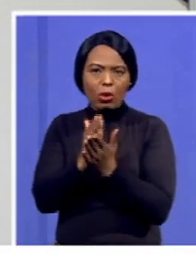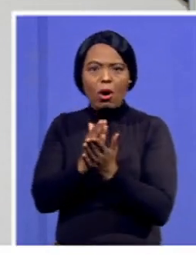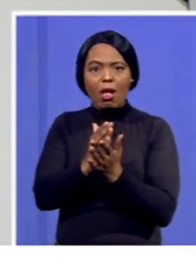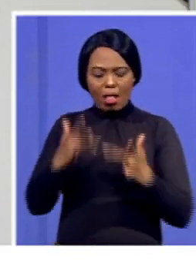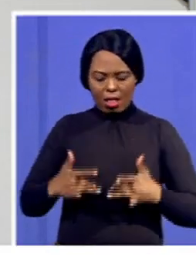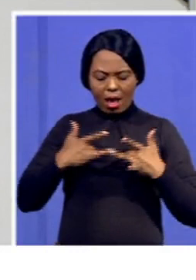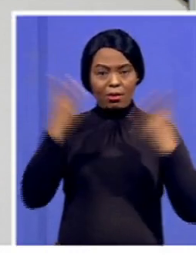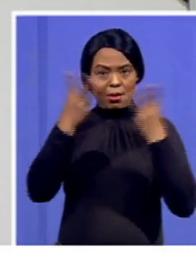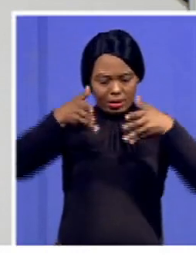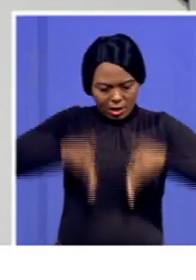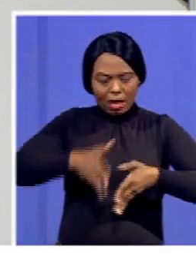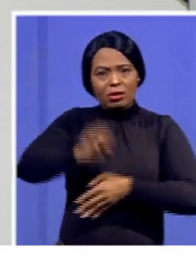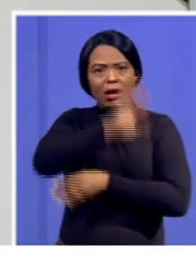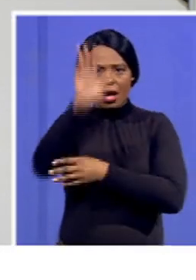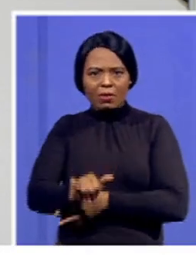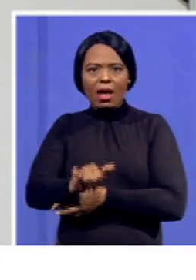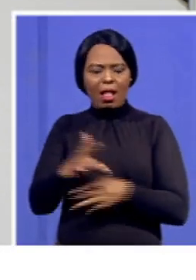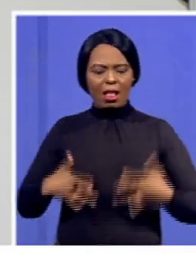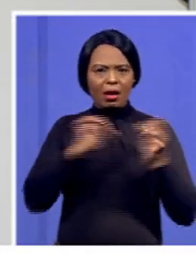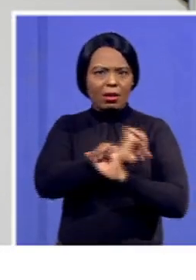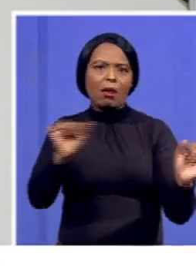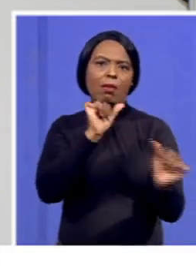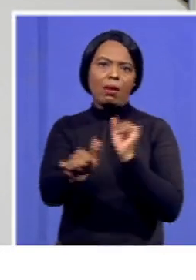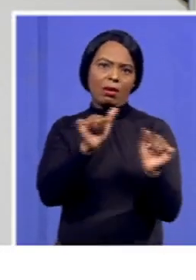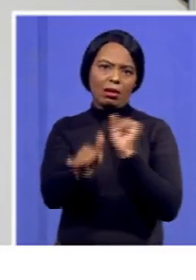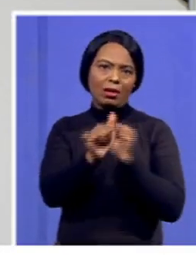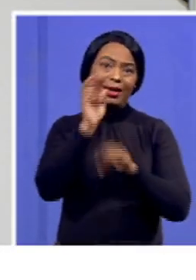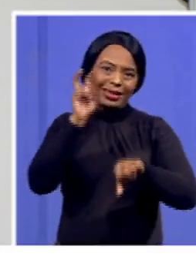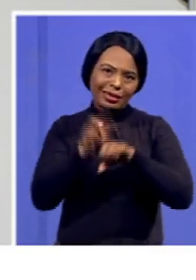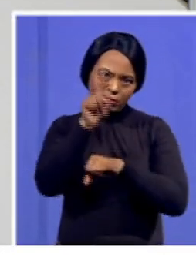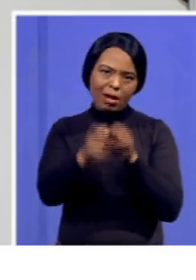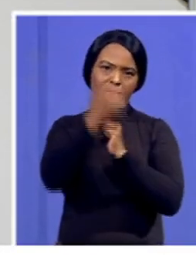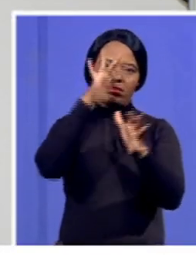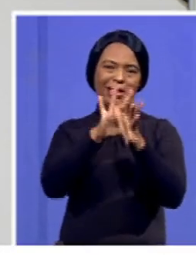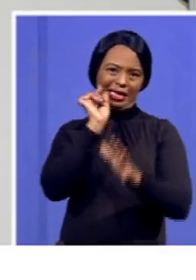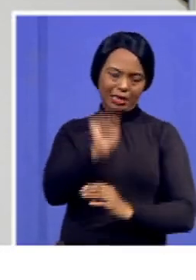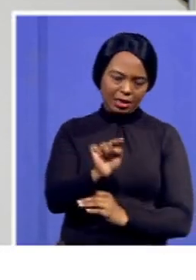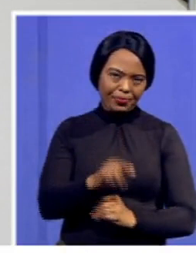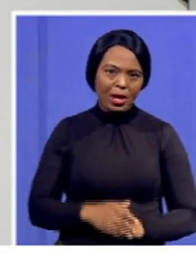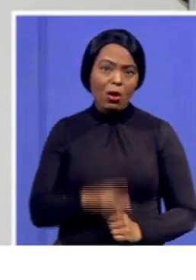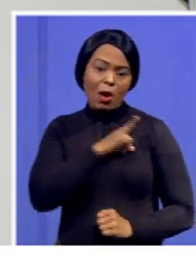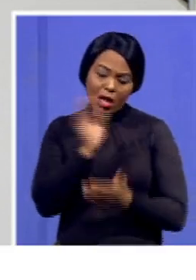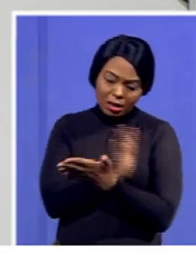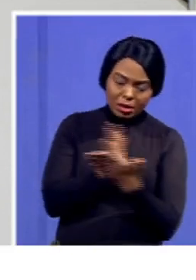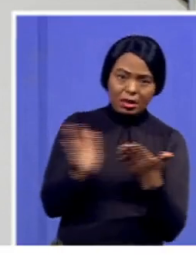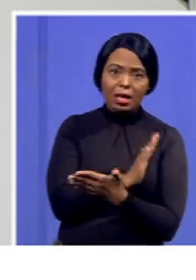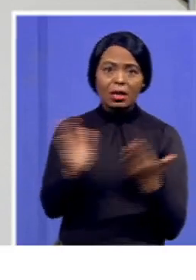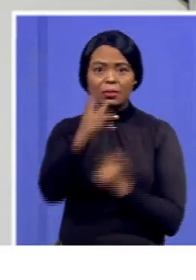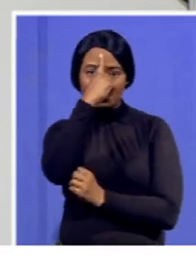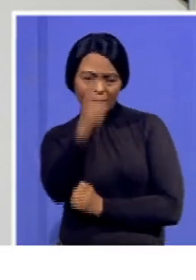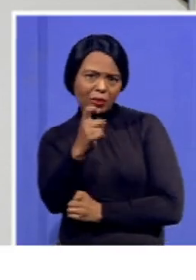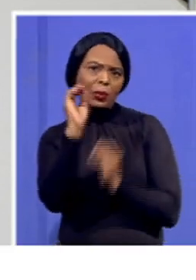and create a better life for all. And I think it's a matter that even some amongst us ever believe that